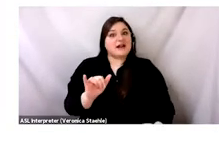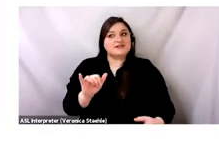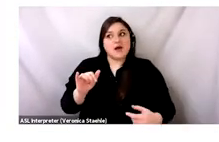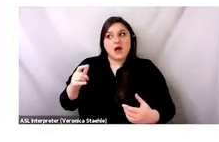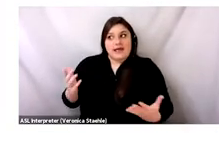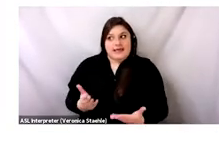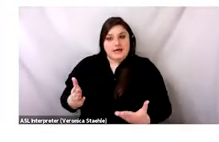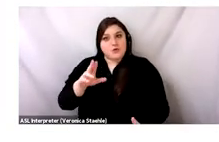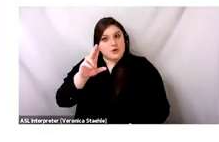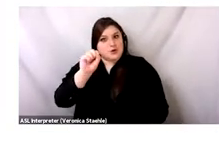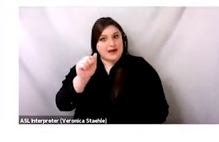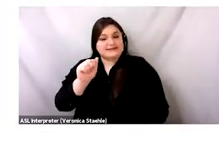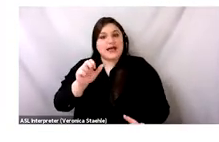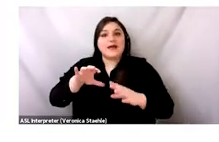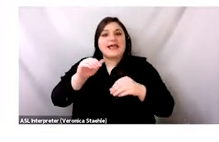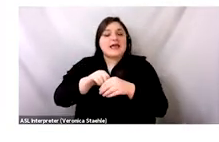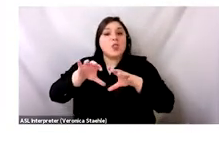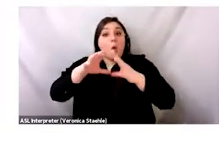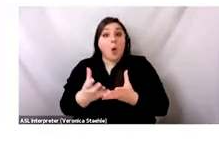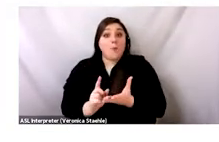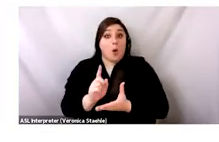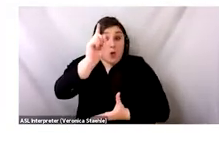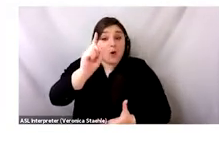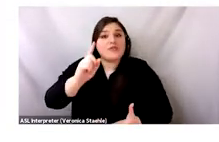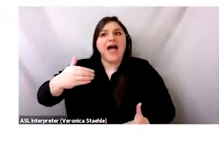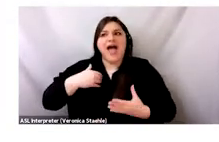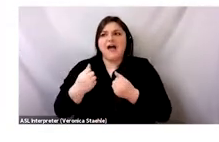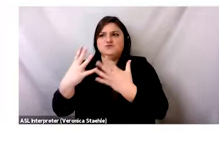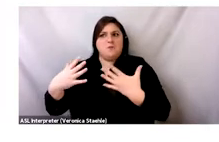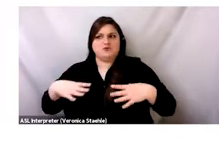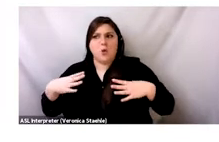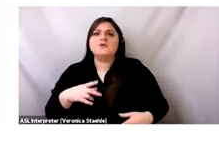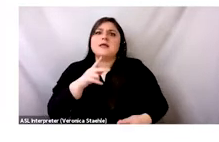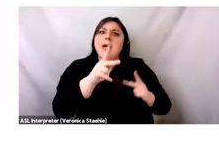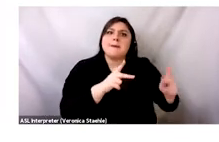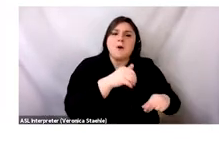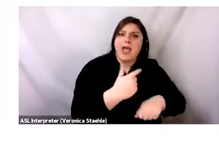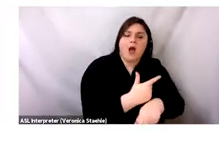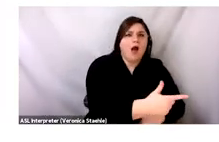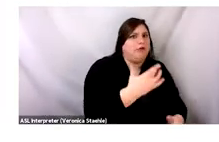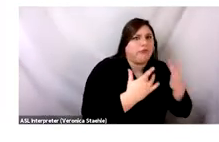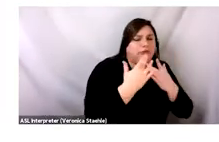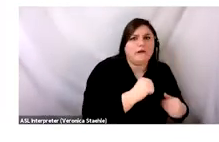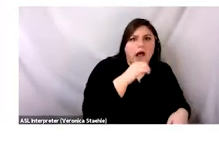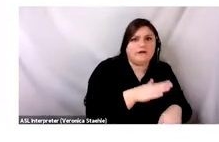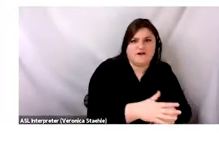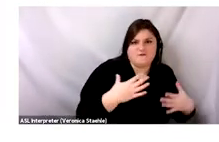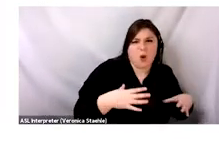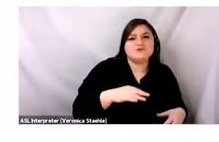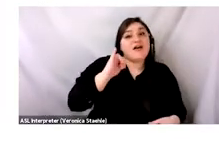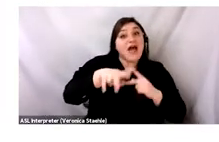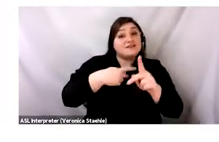the Global North that there's too much clothing here in the Global North and not enough clothing in places like Ghana, which is just simply false.